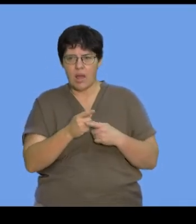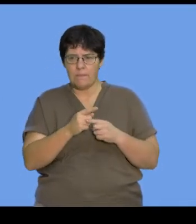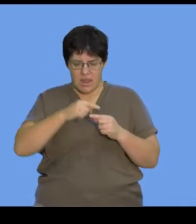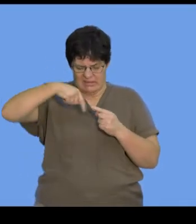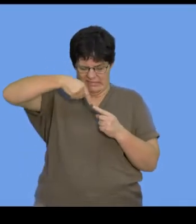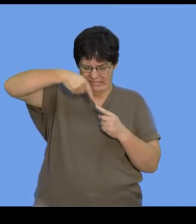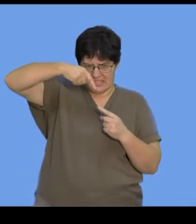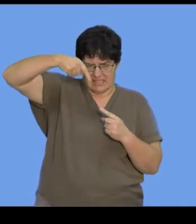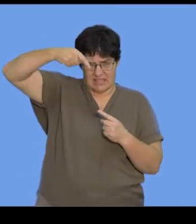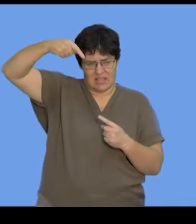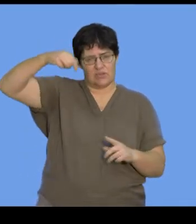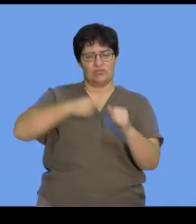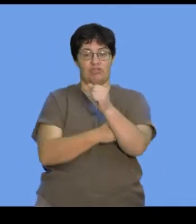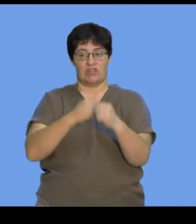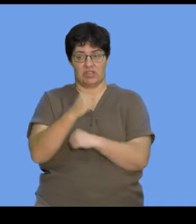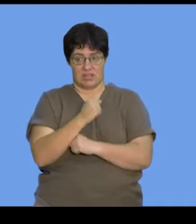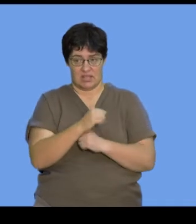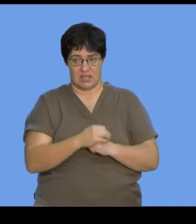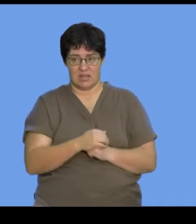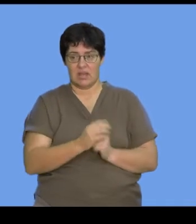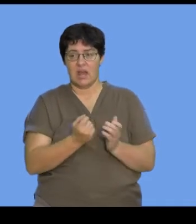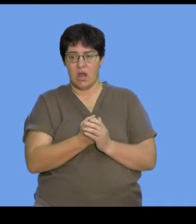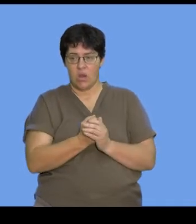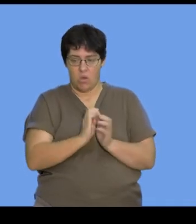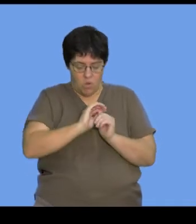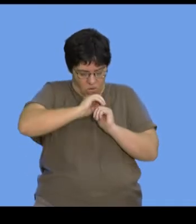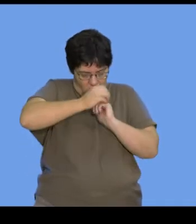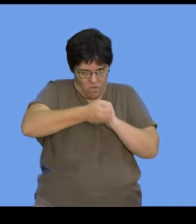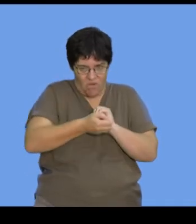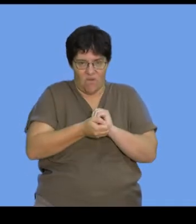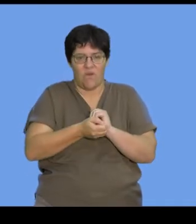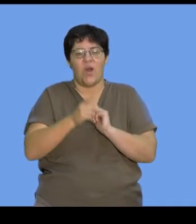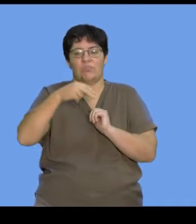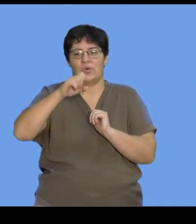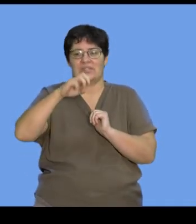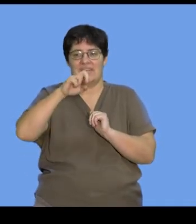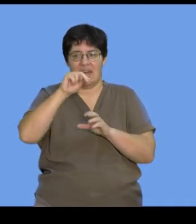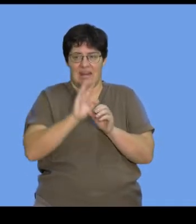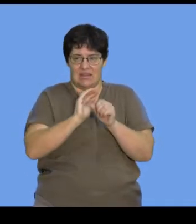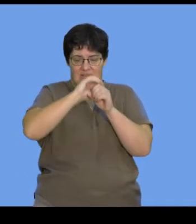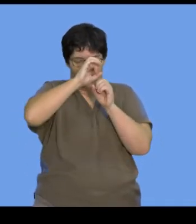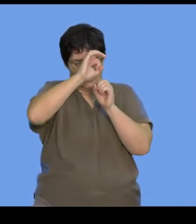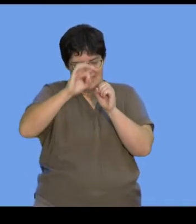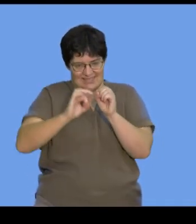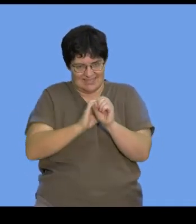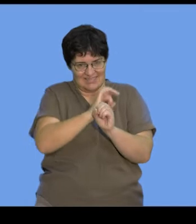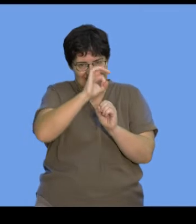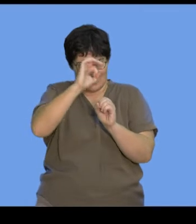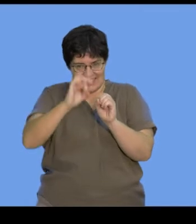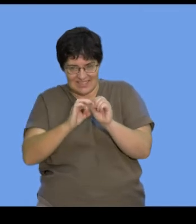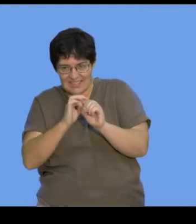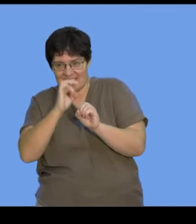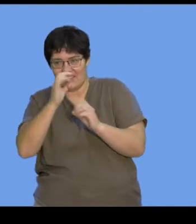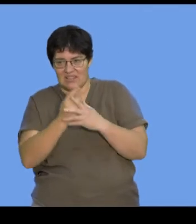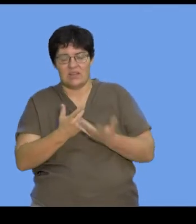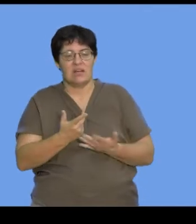wound-up structure that is now wrapped around these histone proteins. So DNA is wrapped around these